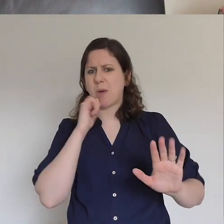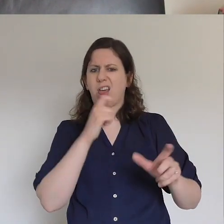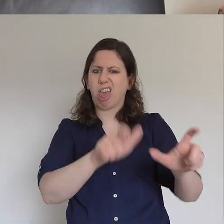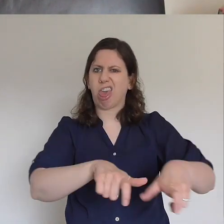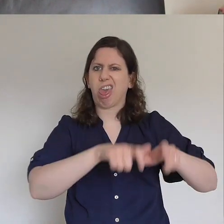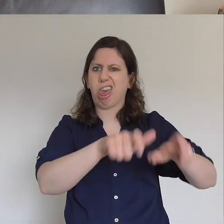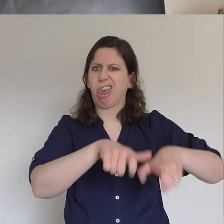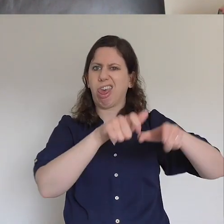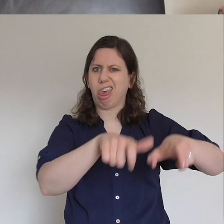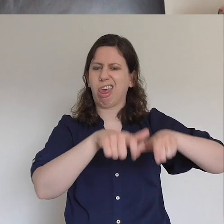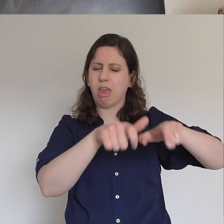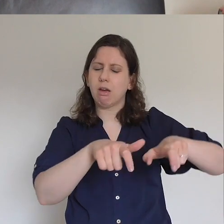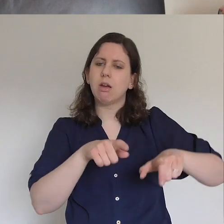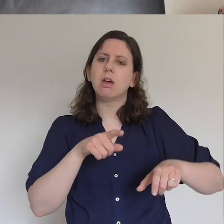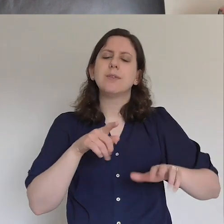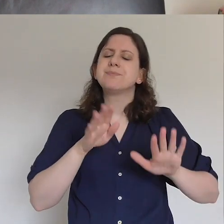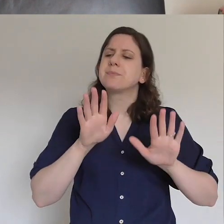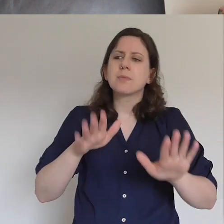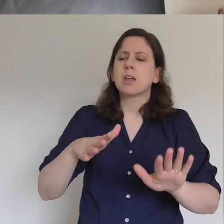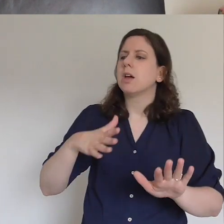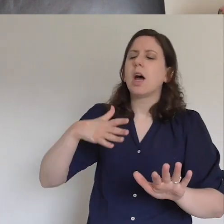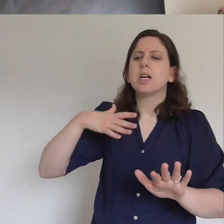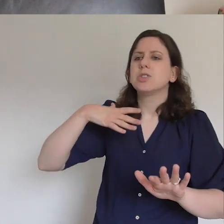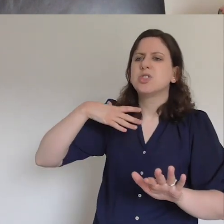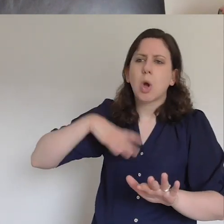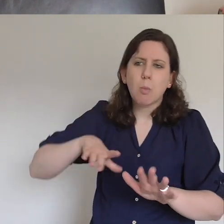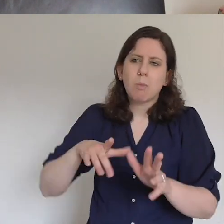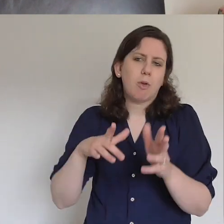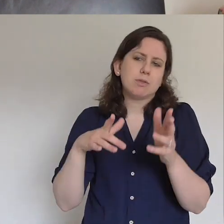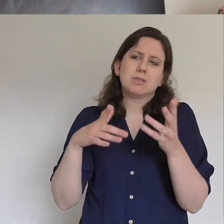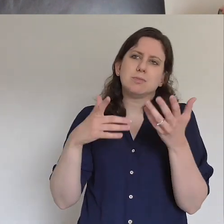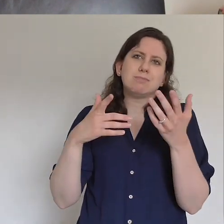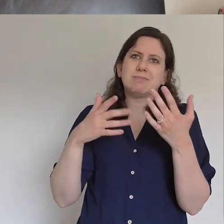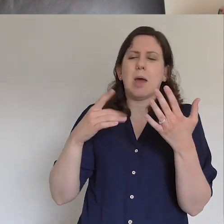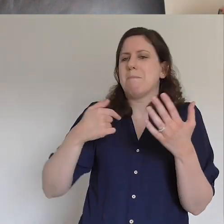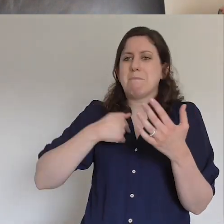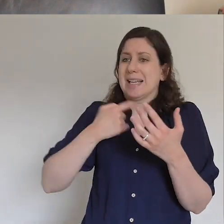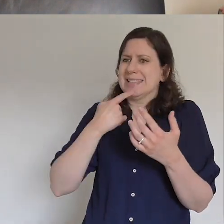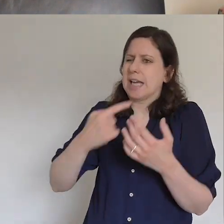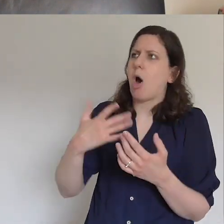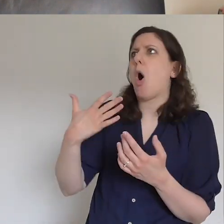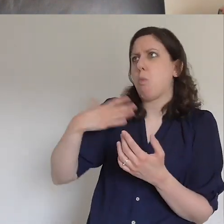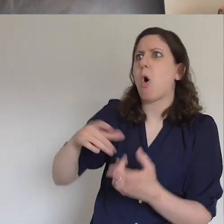It doesn't mean we shouldn't have to have fears to deal with because let's be honest, we're all afraid.